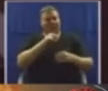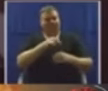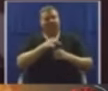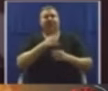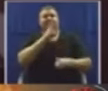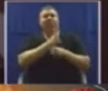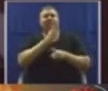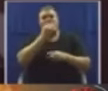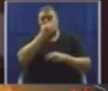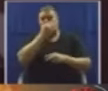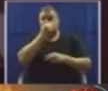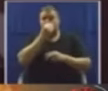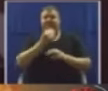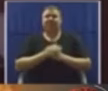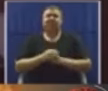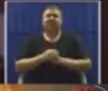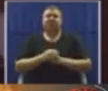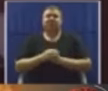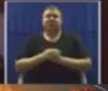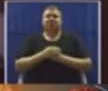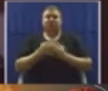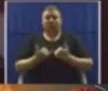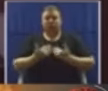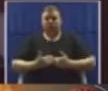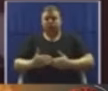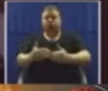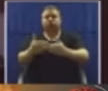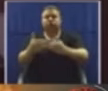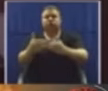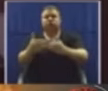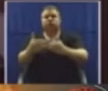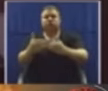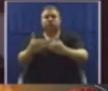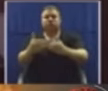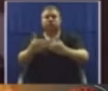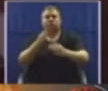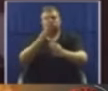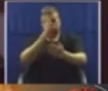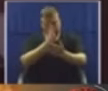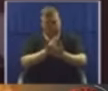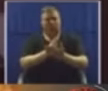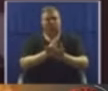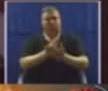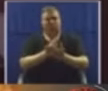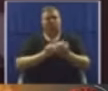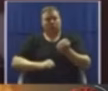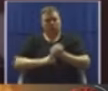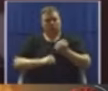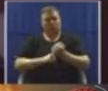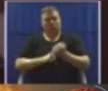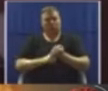them. So that going forward, we are quite certain that we are supporting